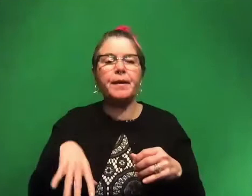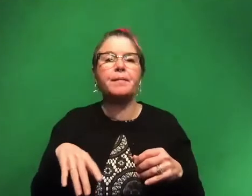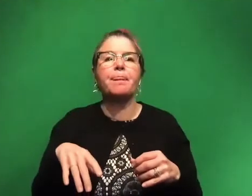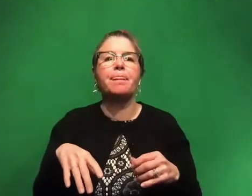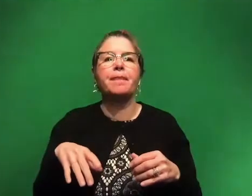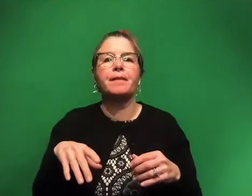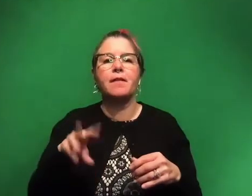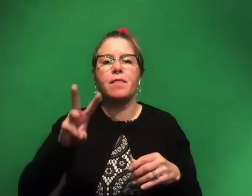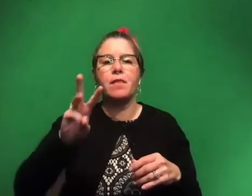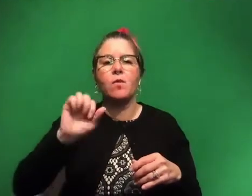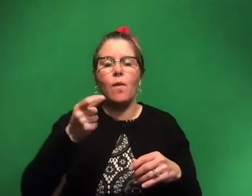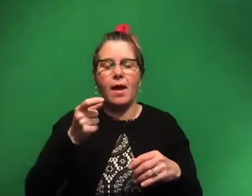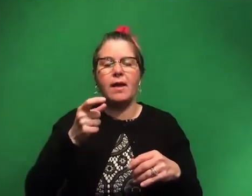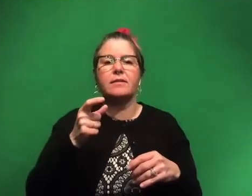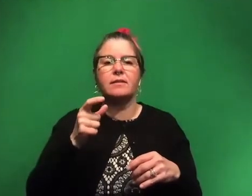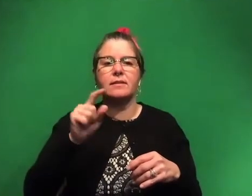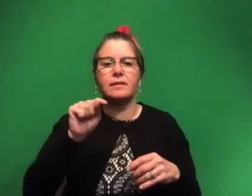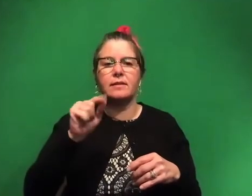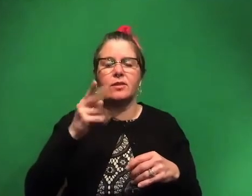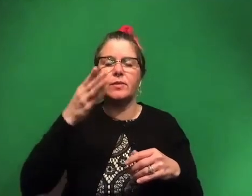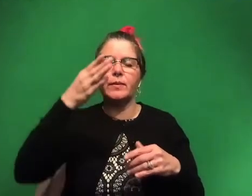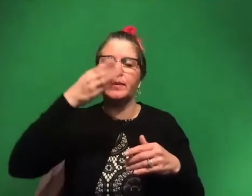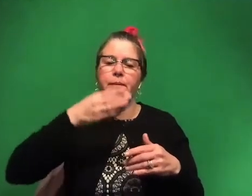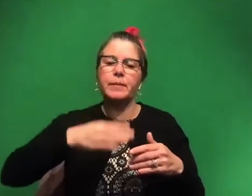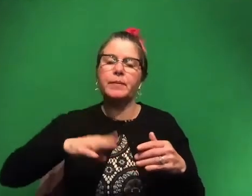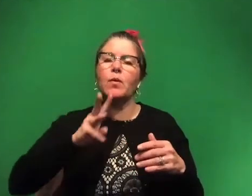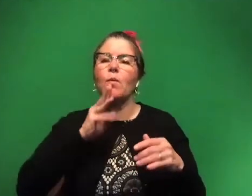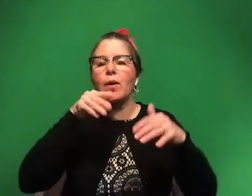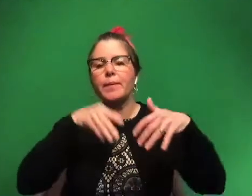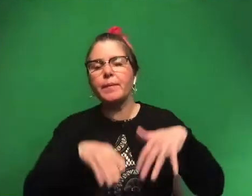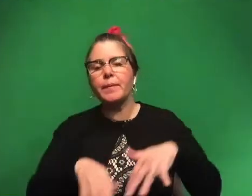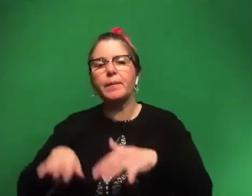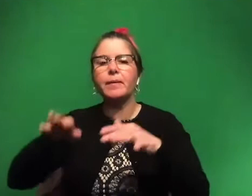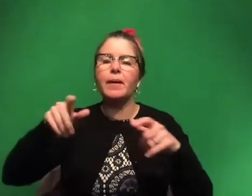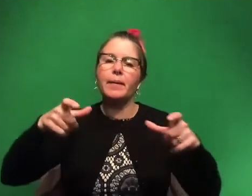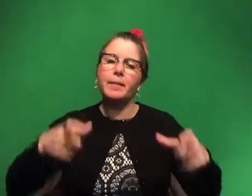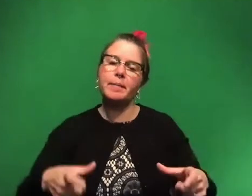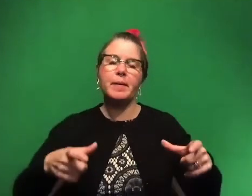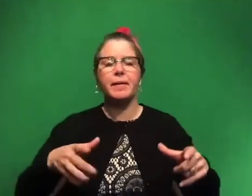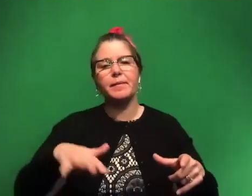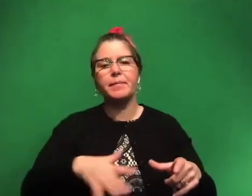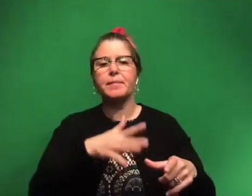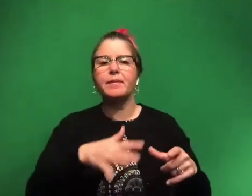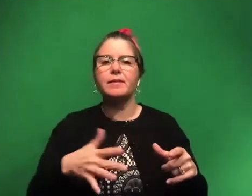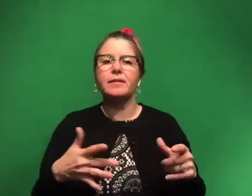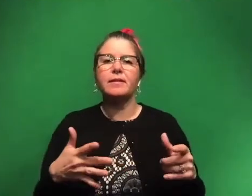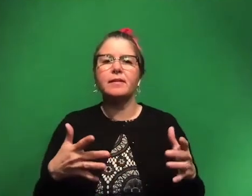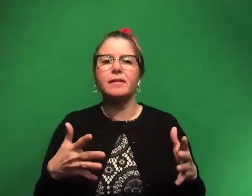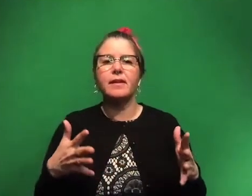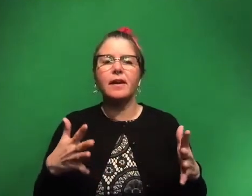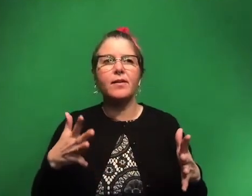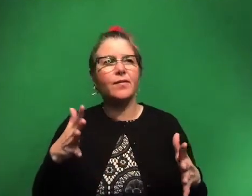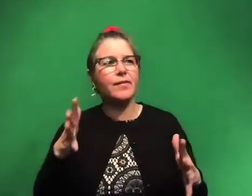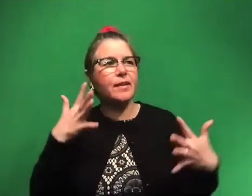wax and tissue like floats down a little waterfall and then floats in a little pond. And it's just like the little trickling water